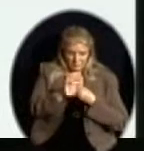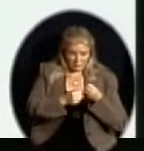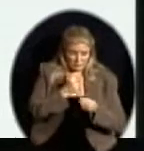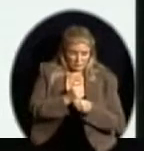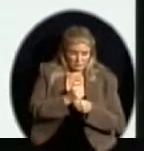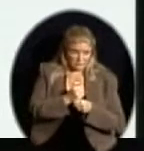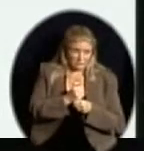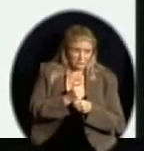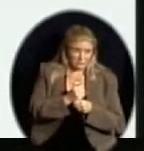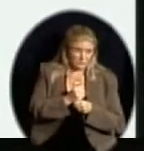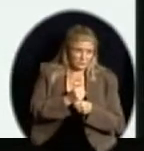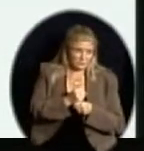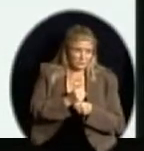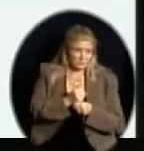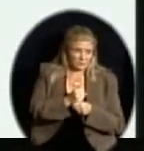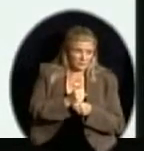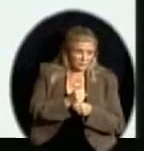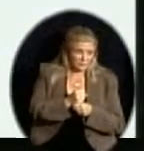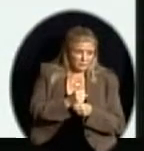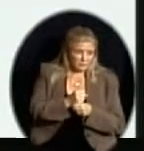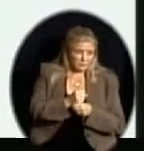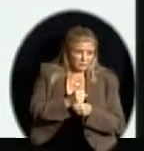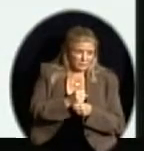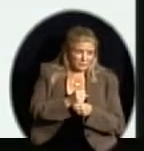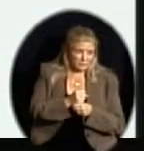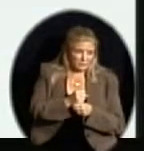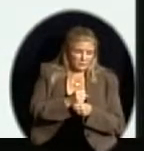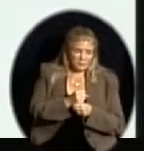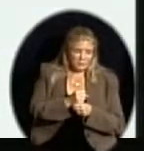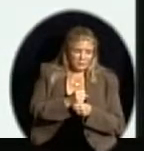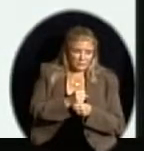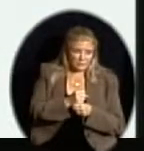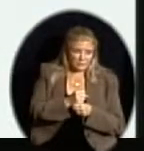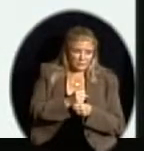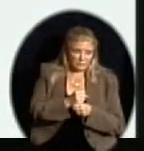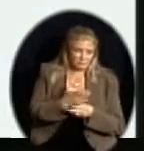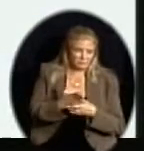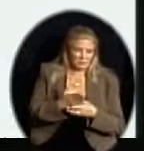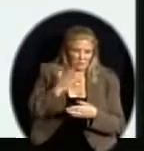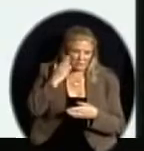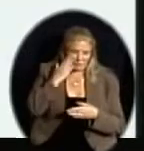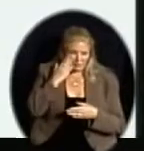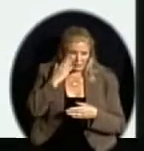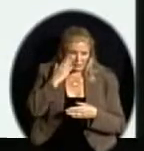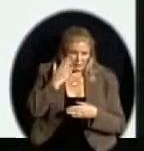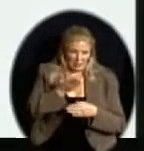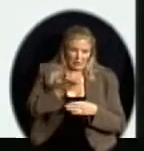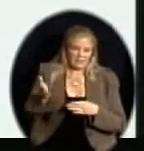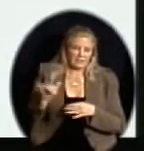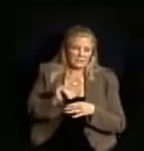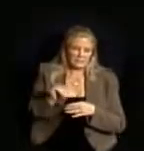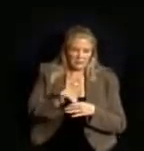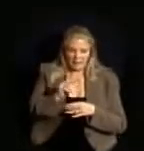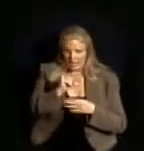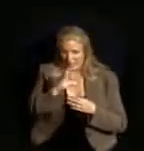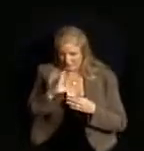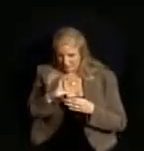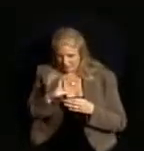they will give us more items. We'll go out and look at them. We'll find items like roofs and air conditionings and things that we'll add to our list.